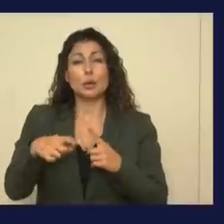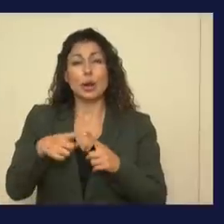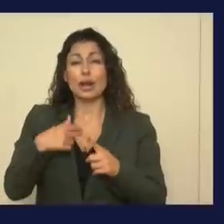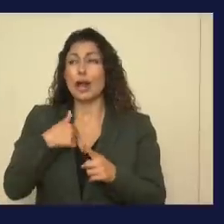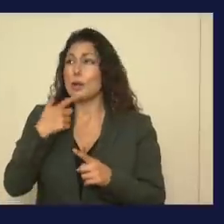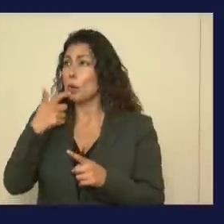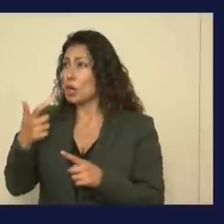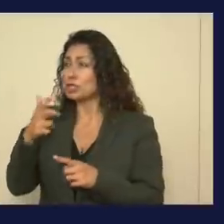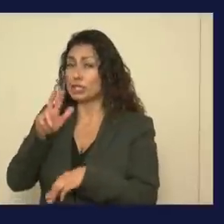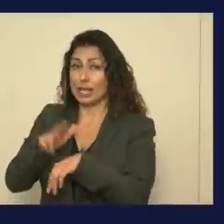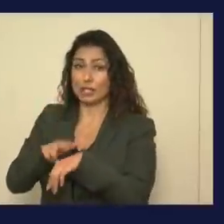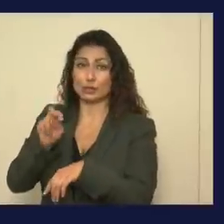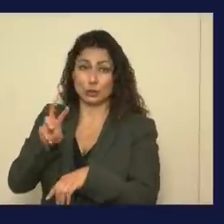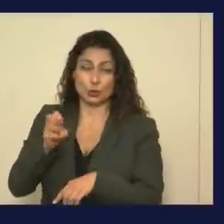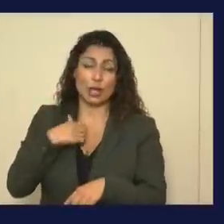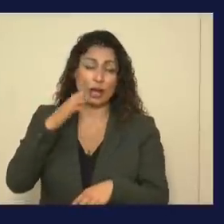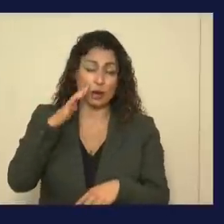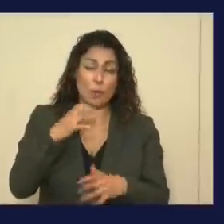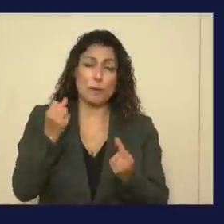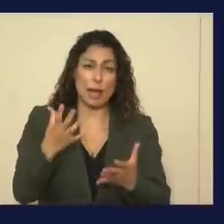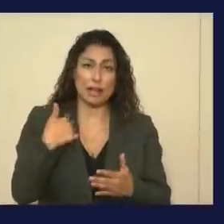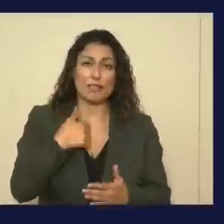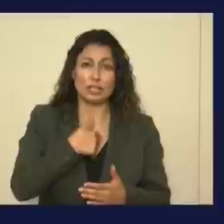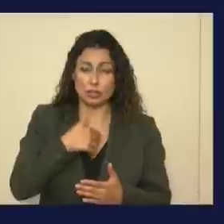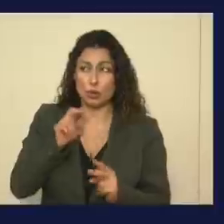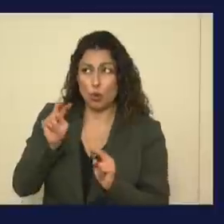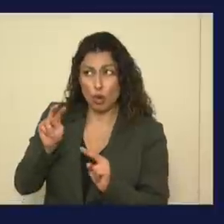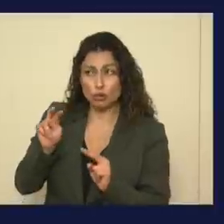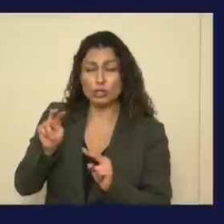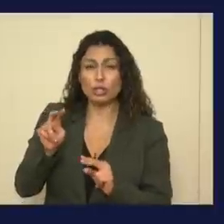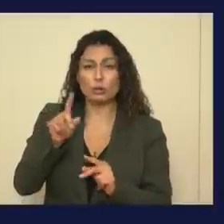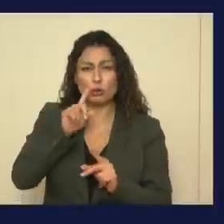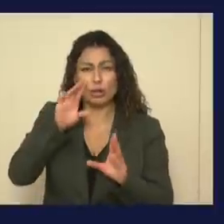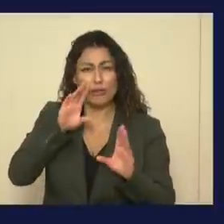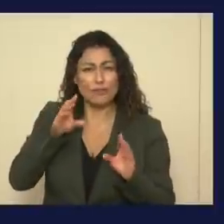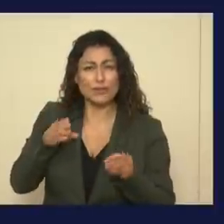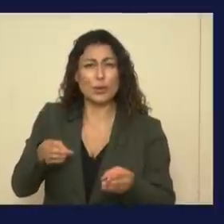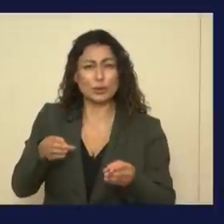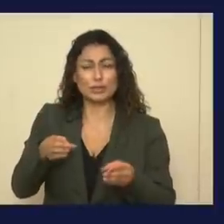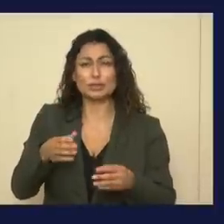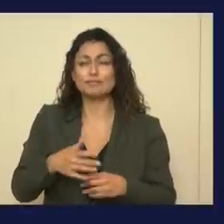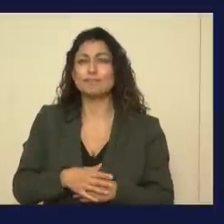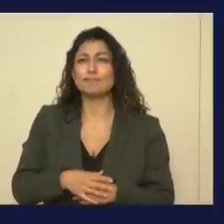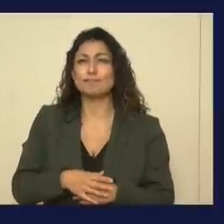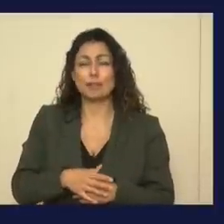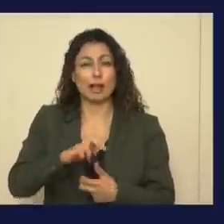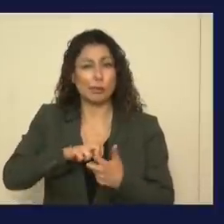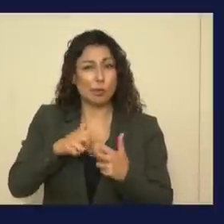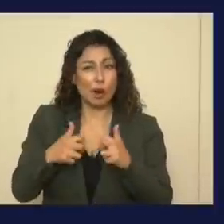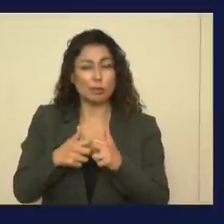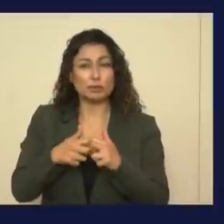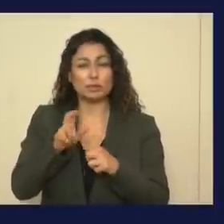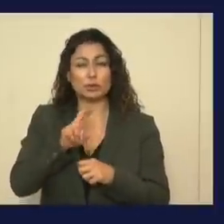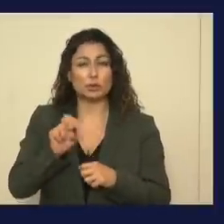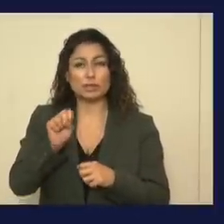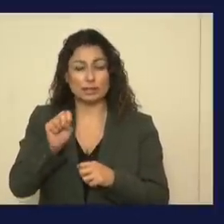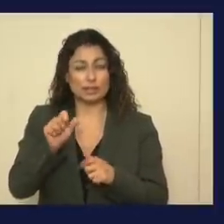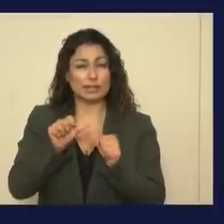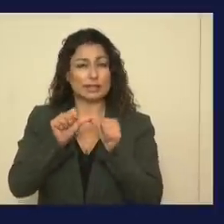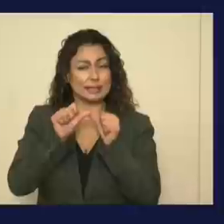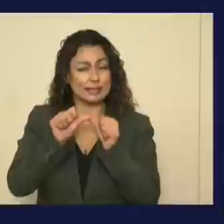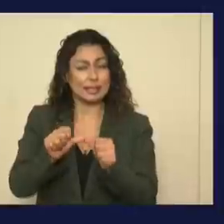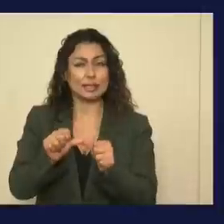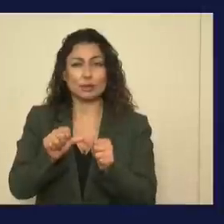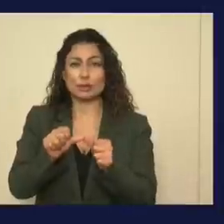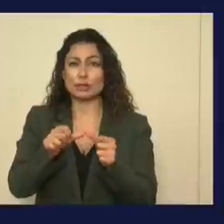national news, which I know many of us do, and really focusing on the problems that the United States continues